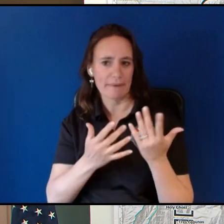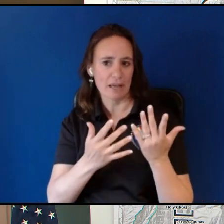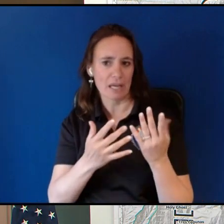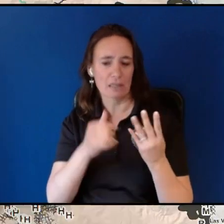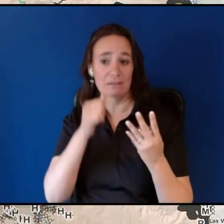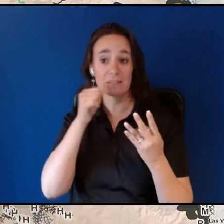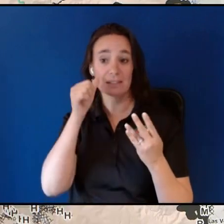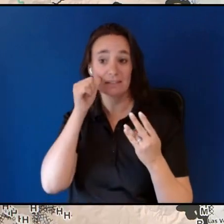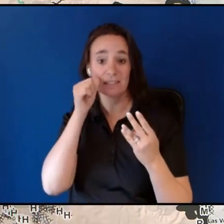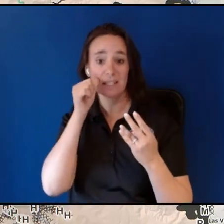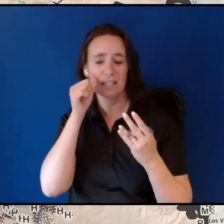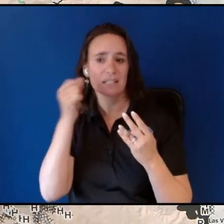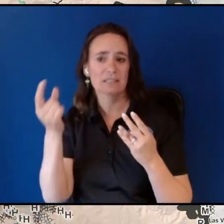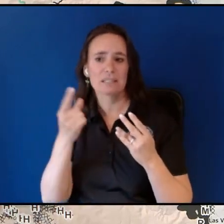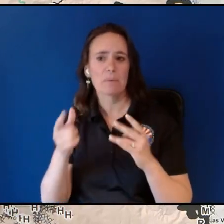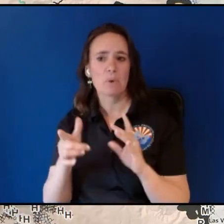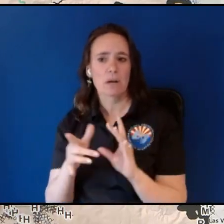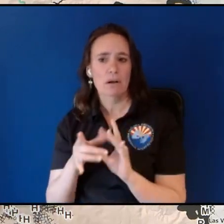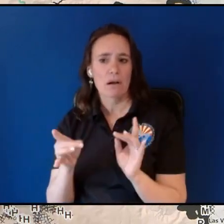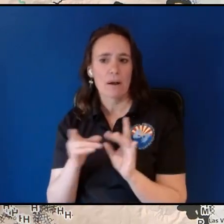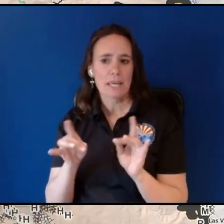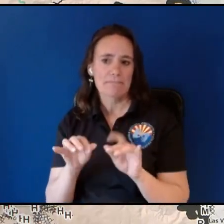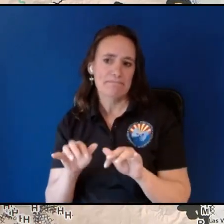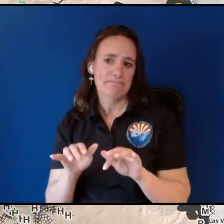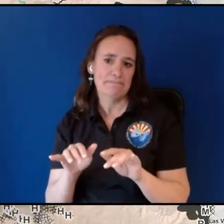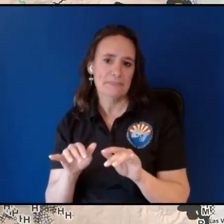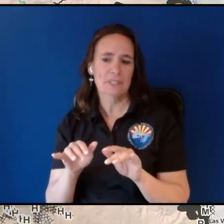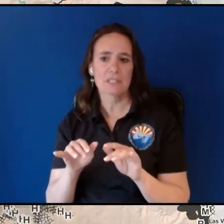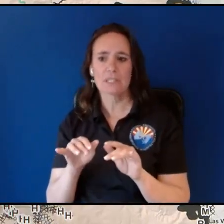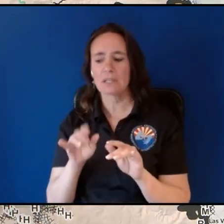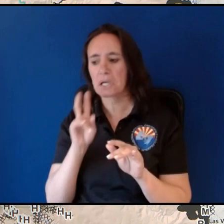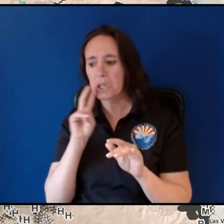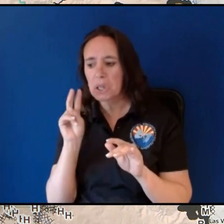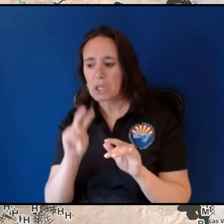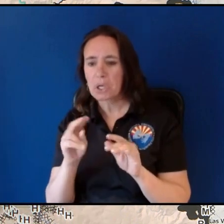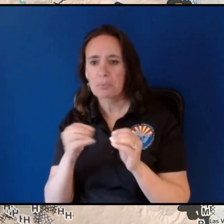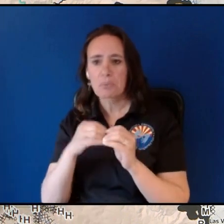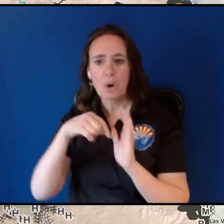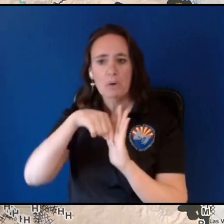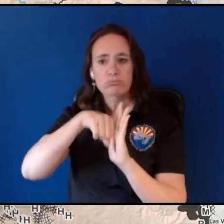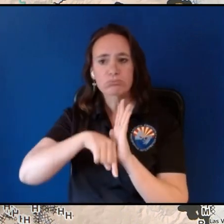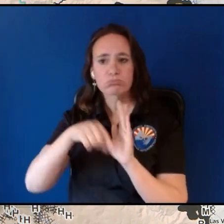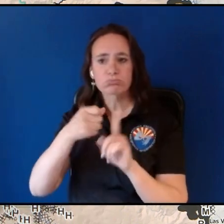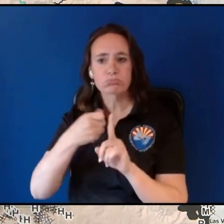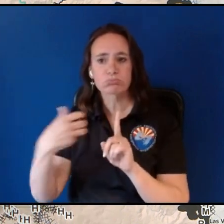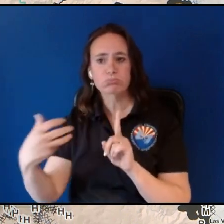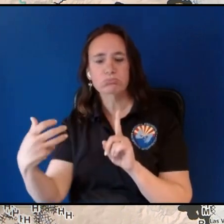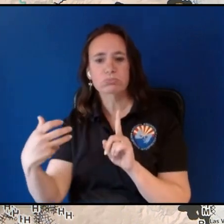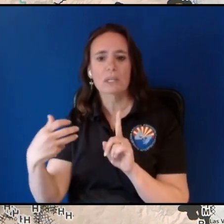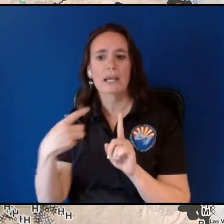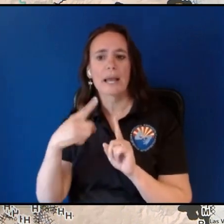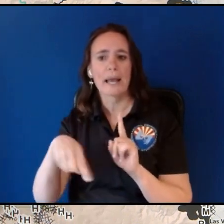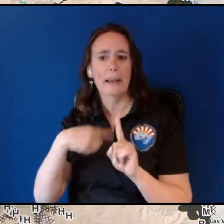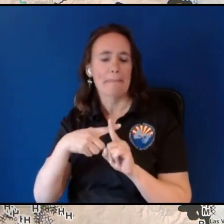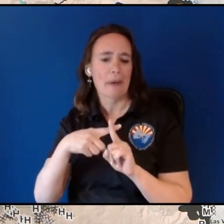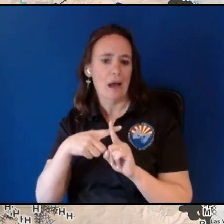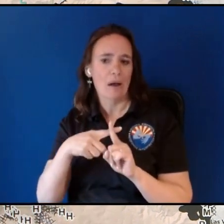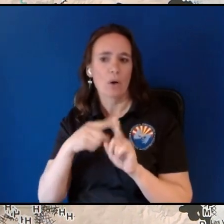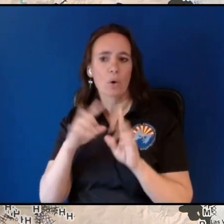on the video about diving into a little bit more detail on terrain driven winds so